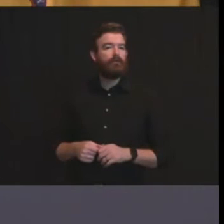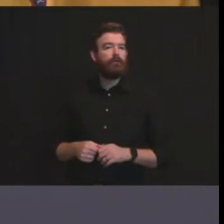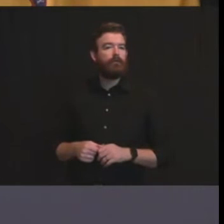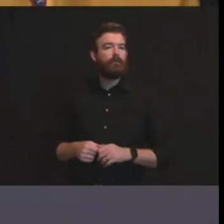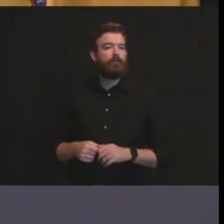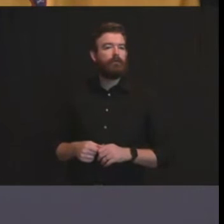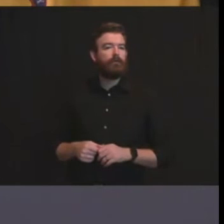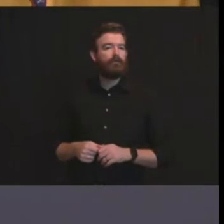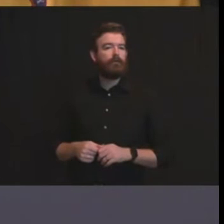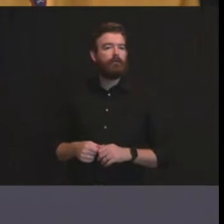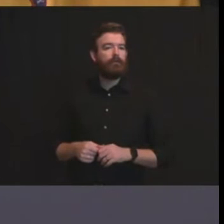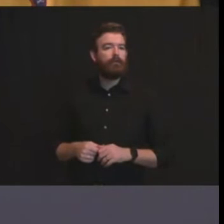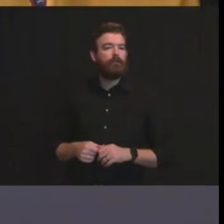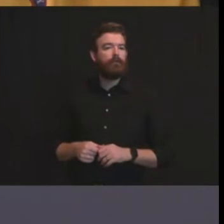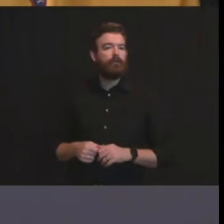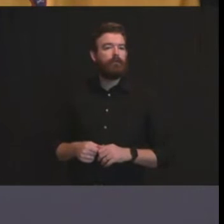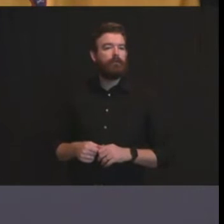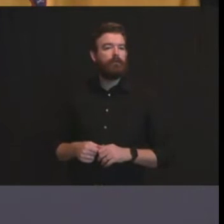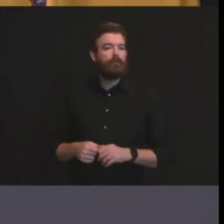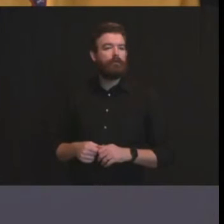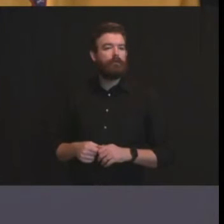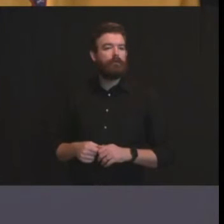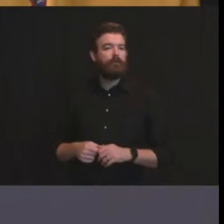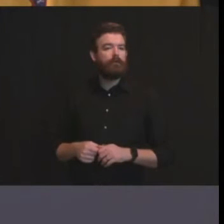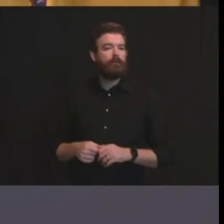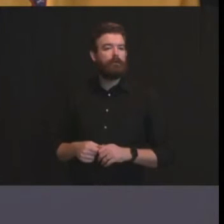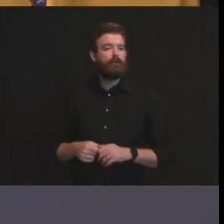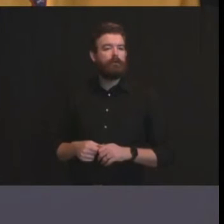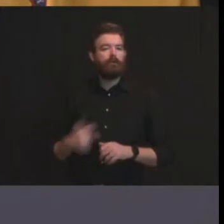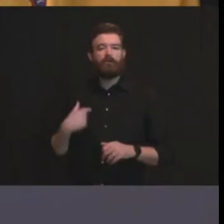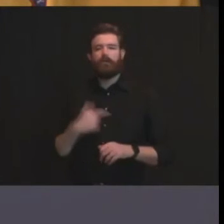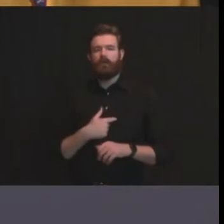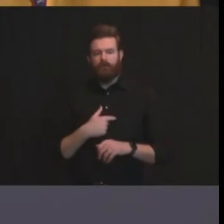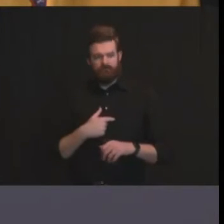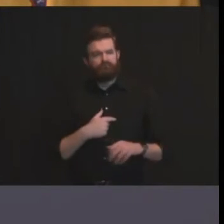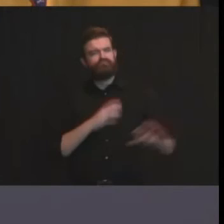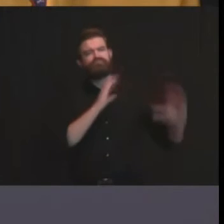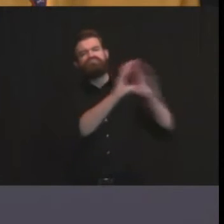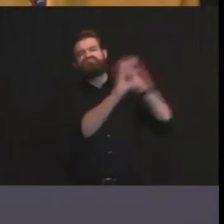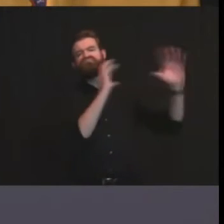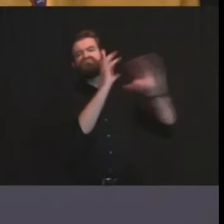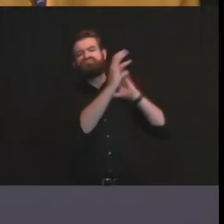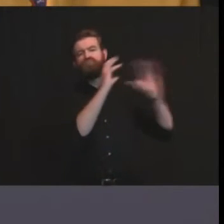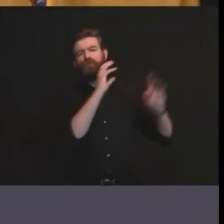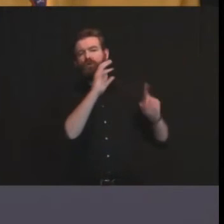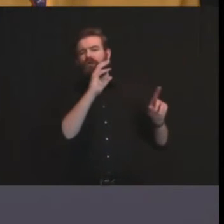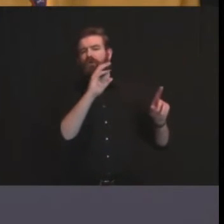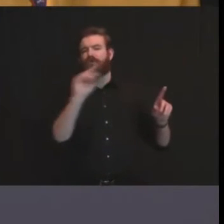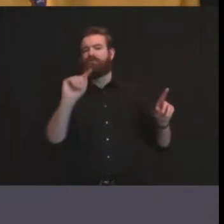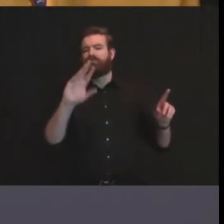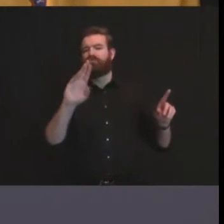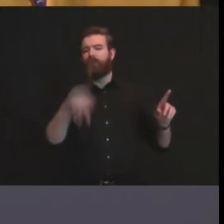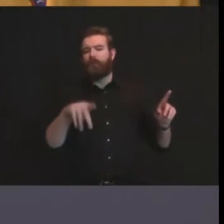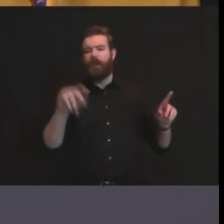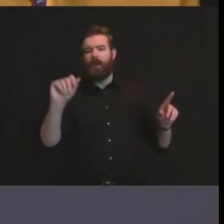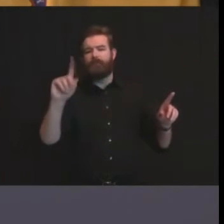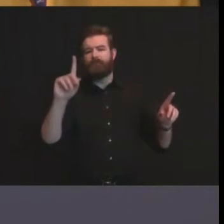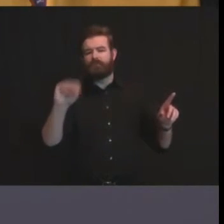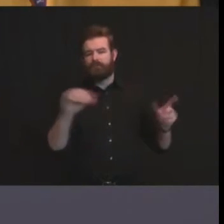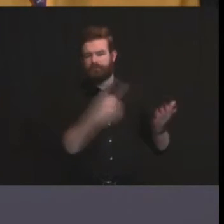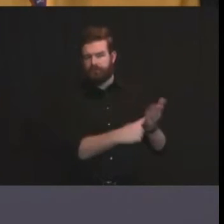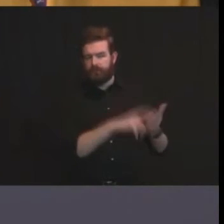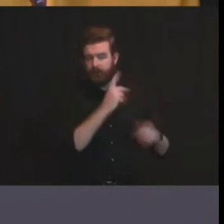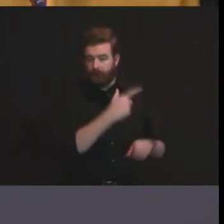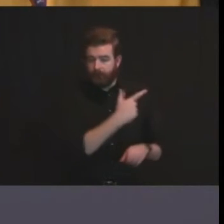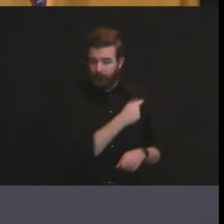we have wide open communication with the trump administration on testing on vaccines on other matters